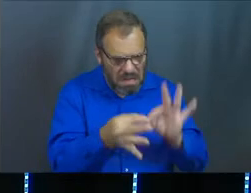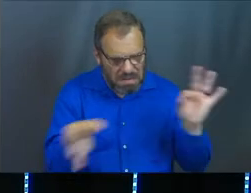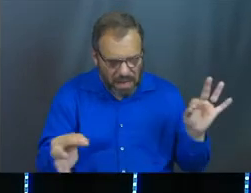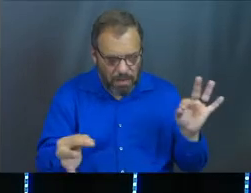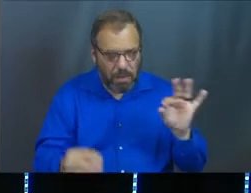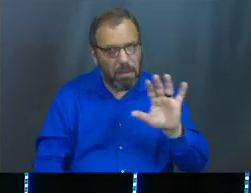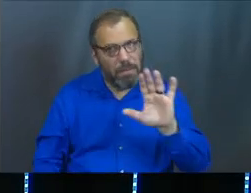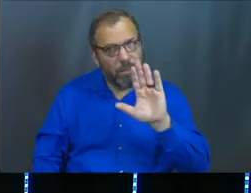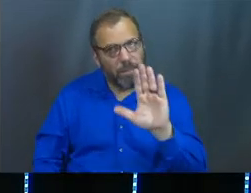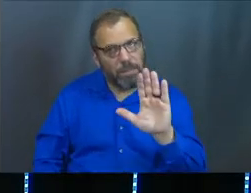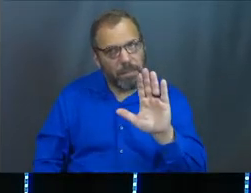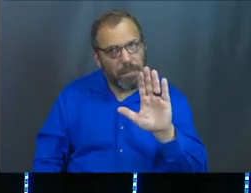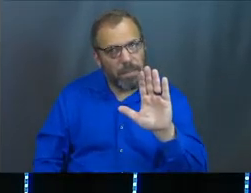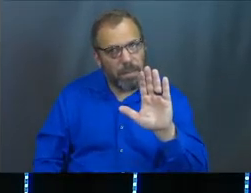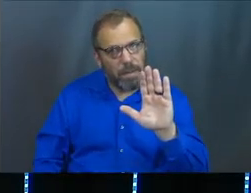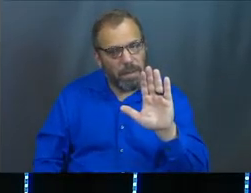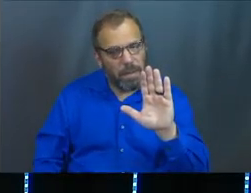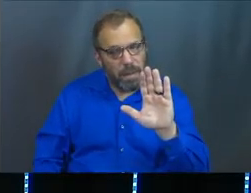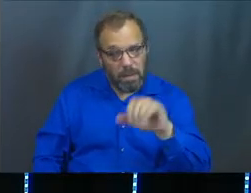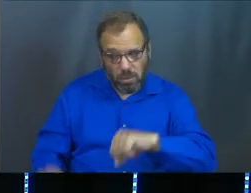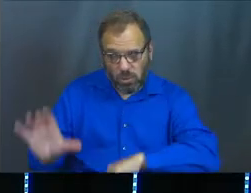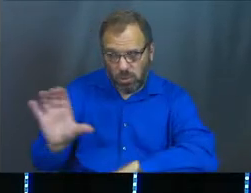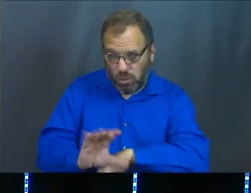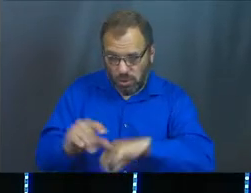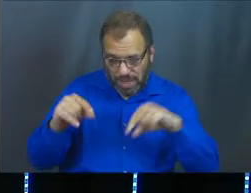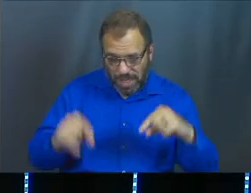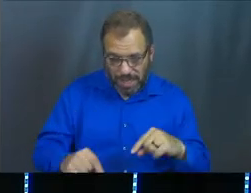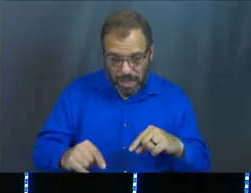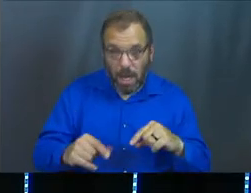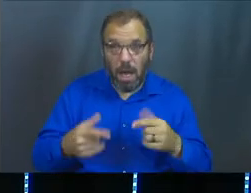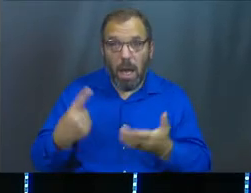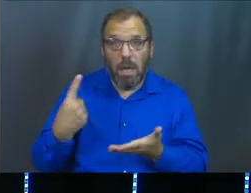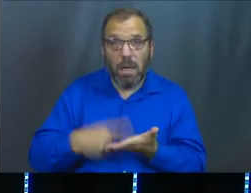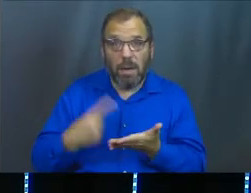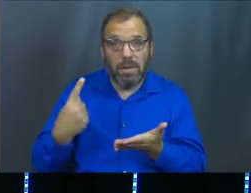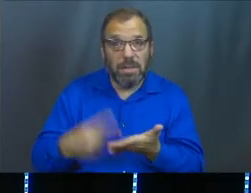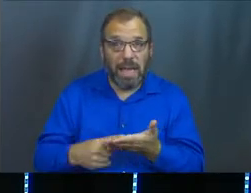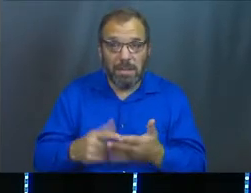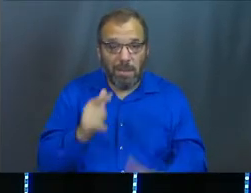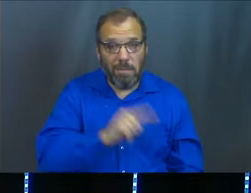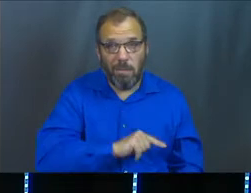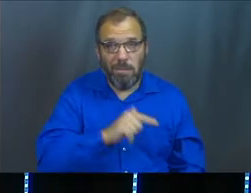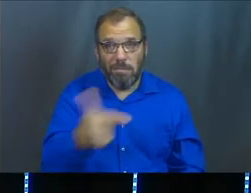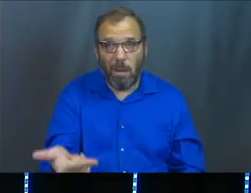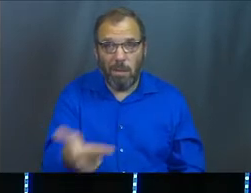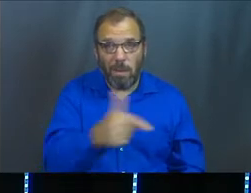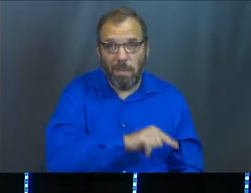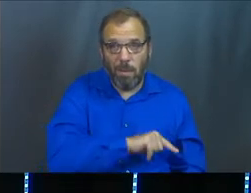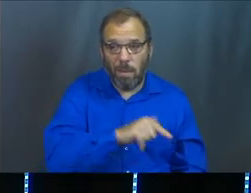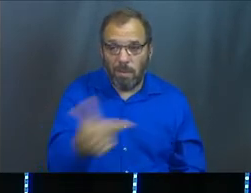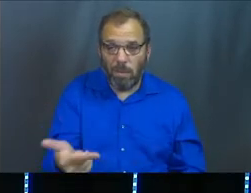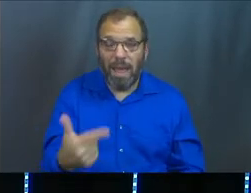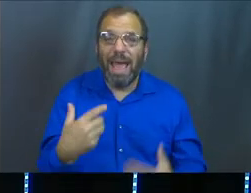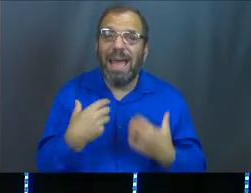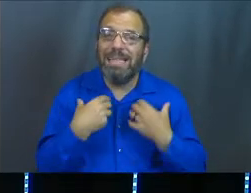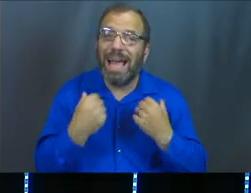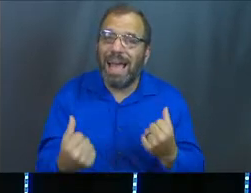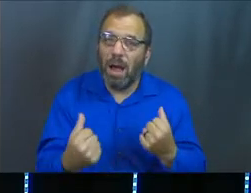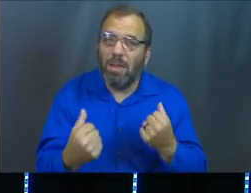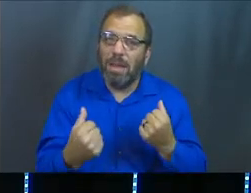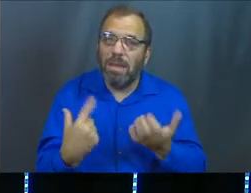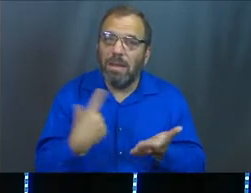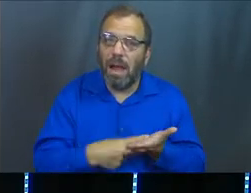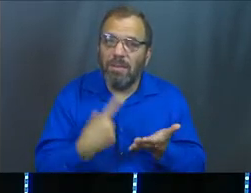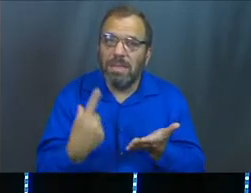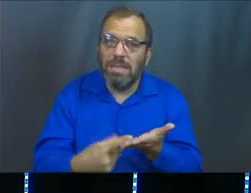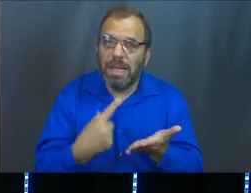And here's the thing. We are in a church where the conversation can go back and forth. And it's healthy. And